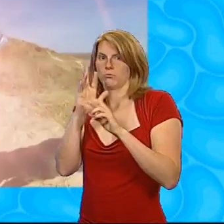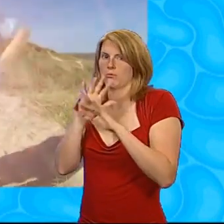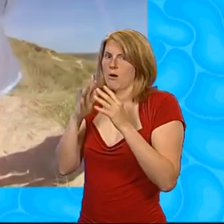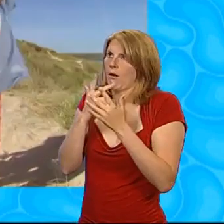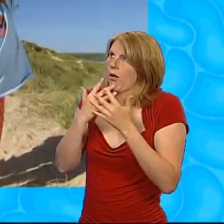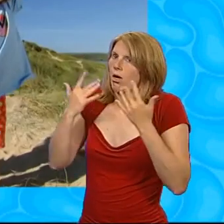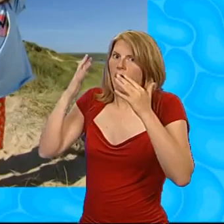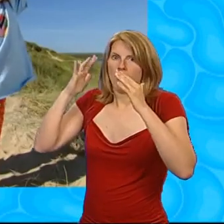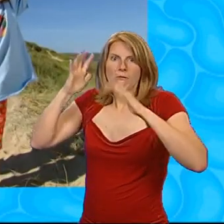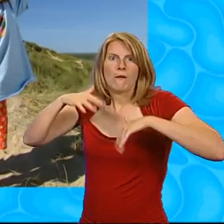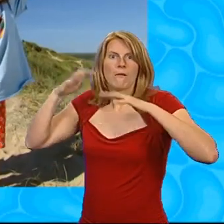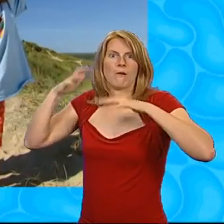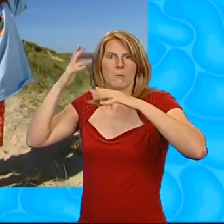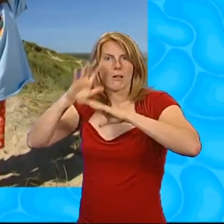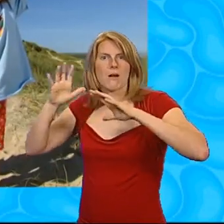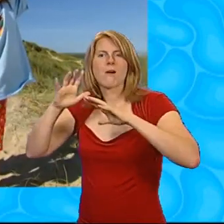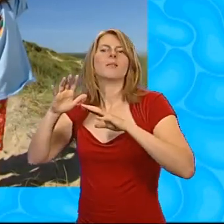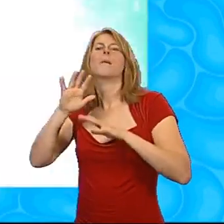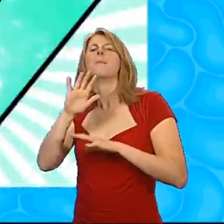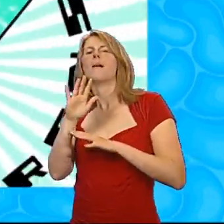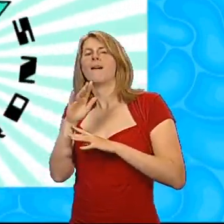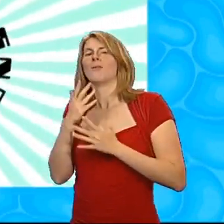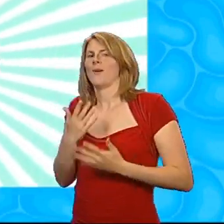become... The Experimenters!